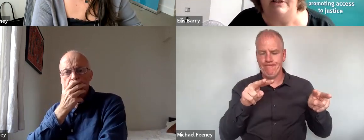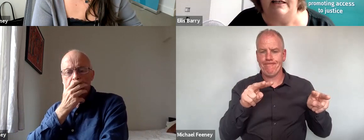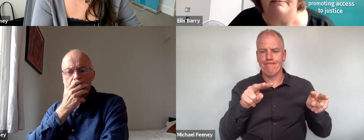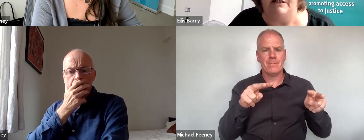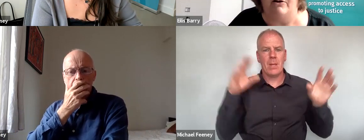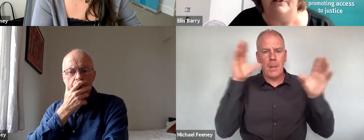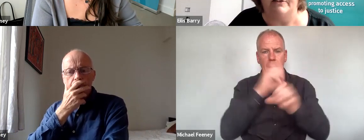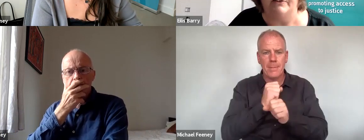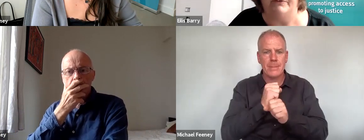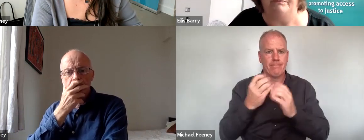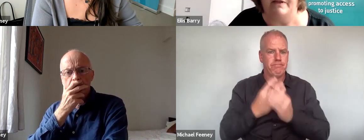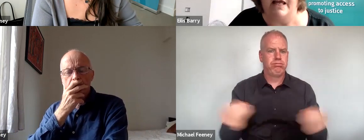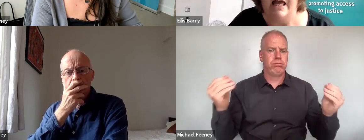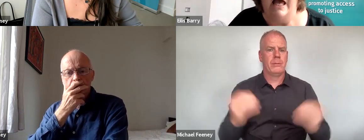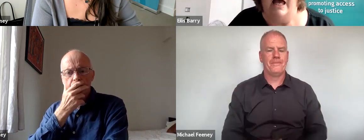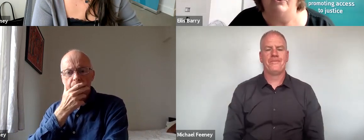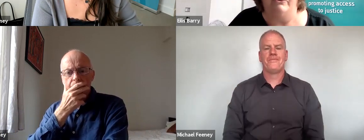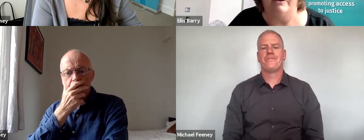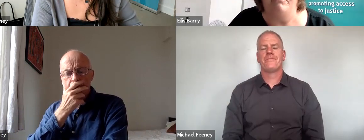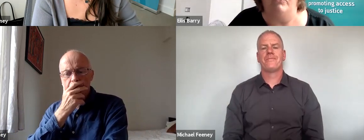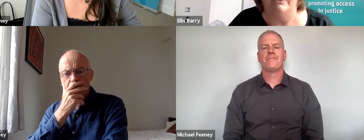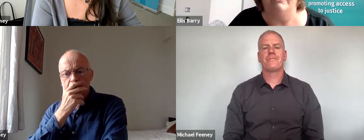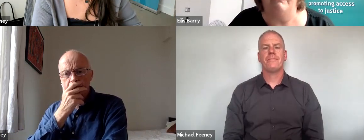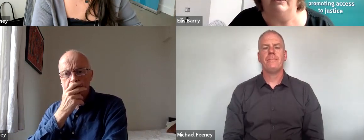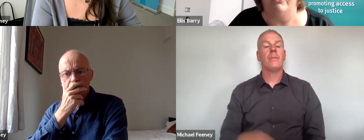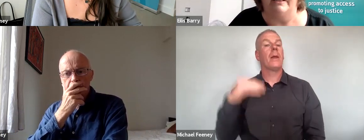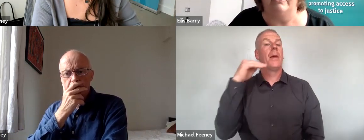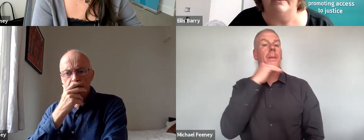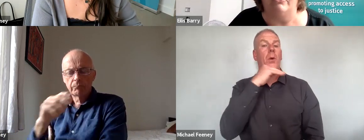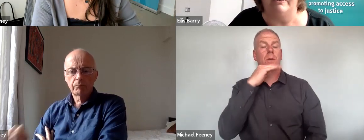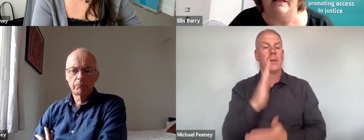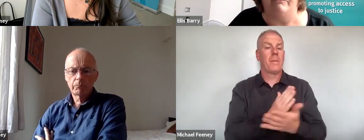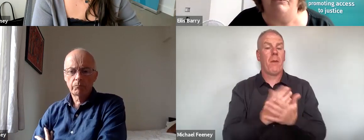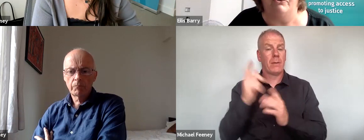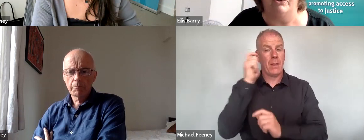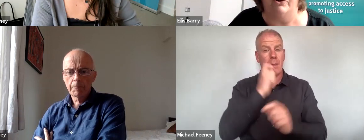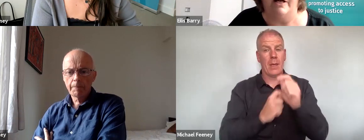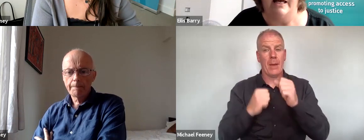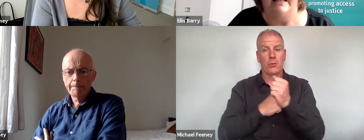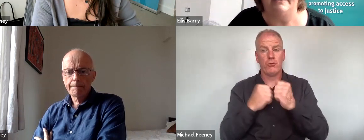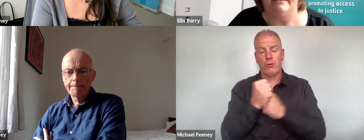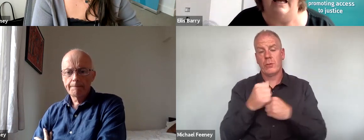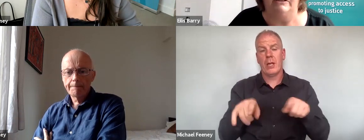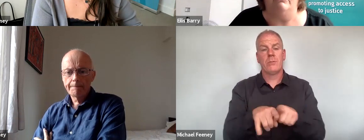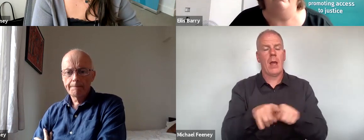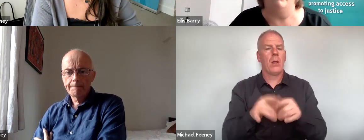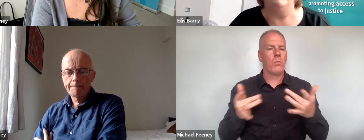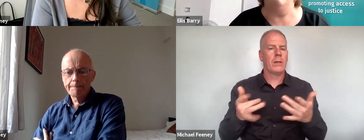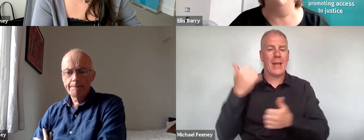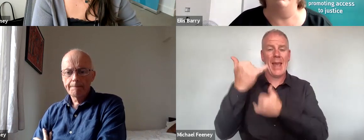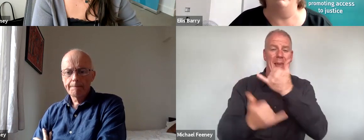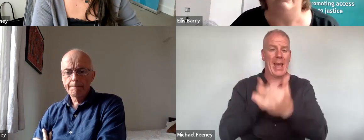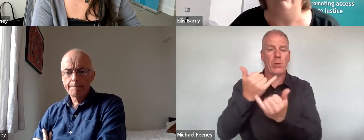anonymity has been lost. Another important factor in considering the infrastructure is that the annual